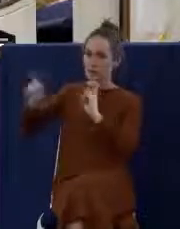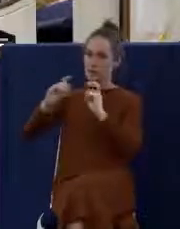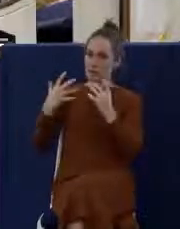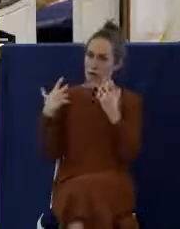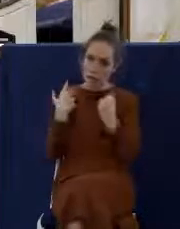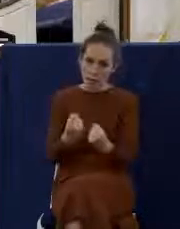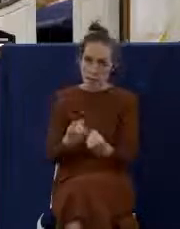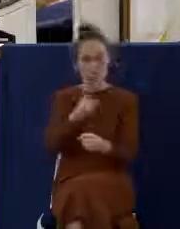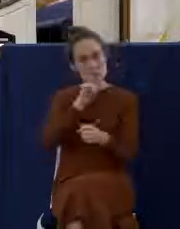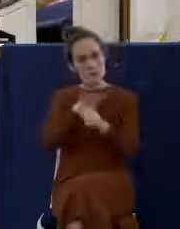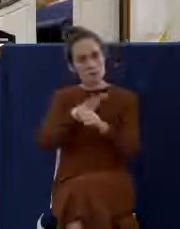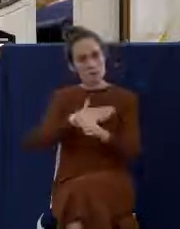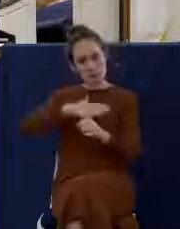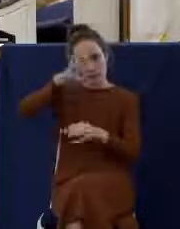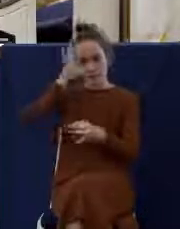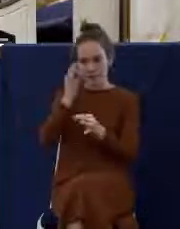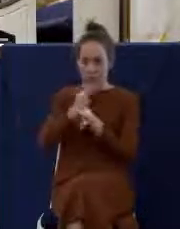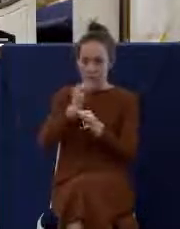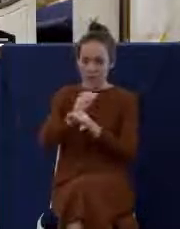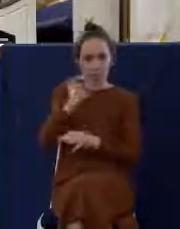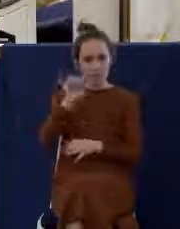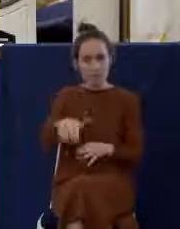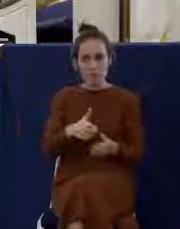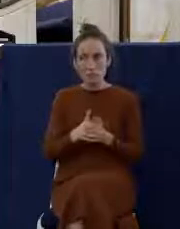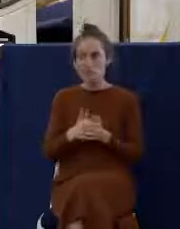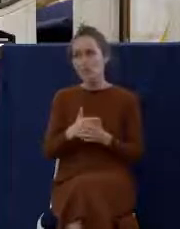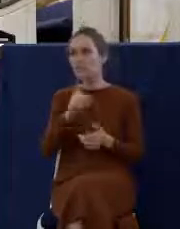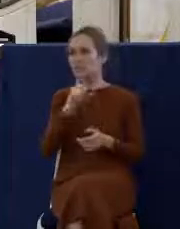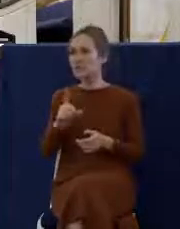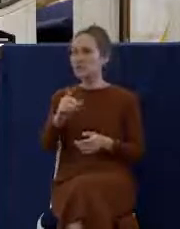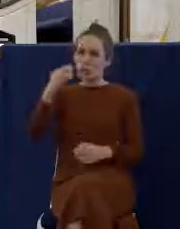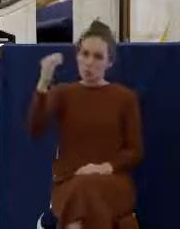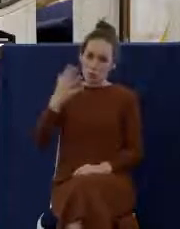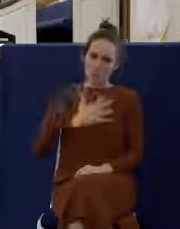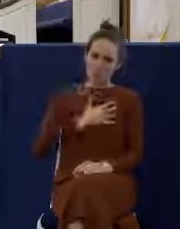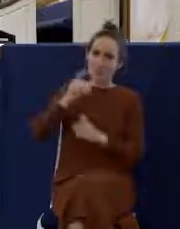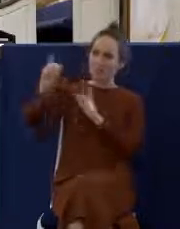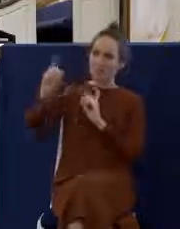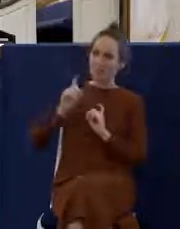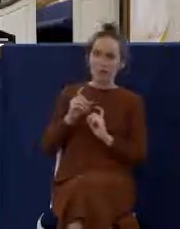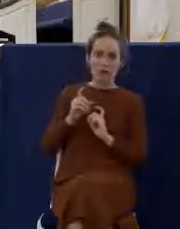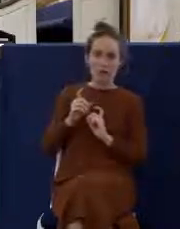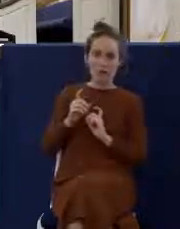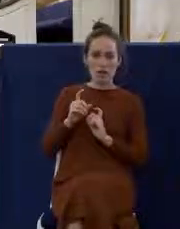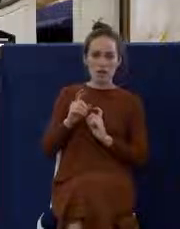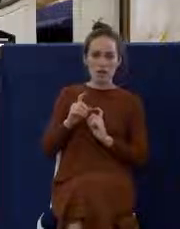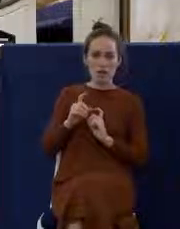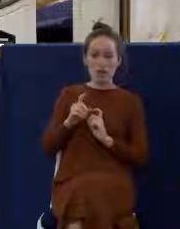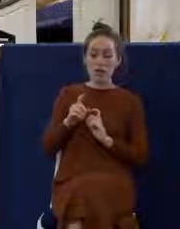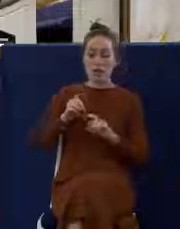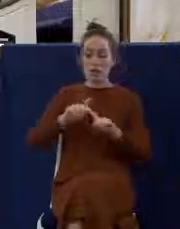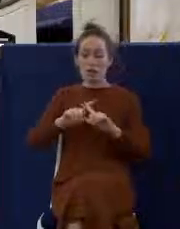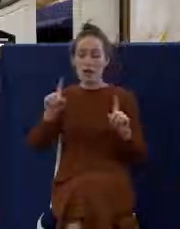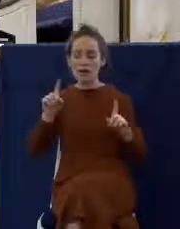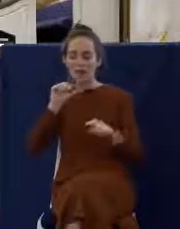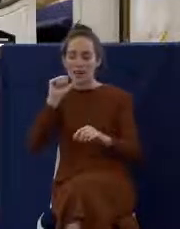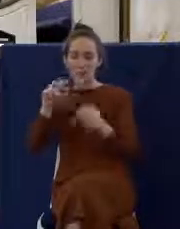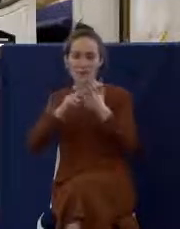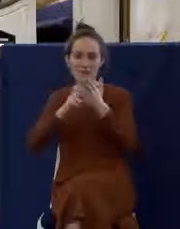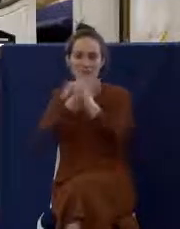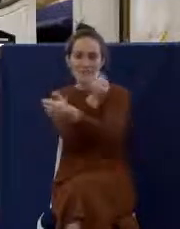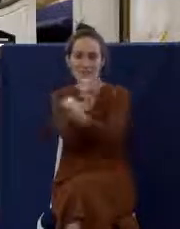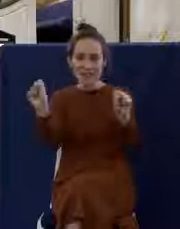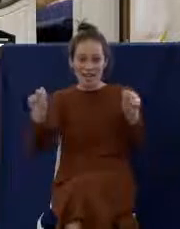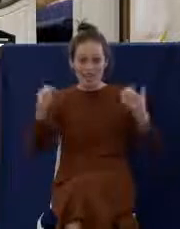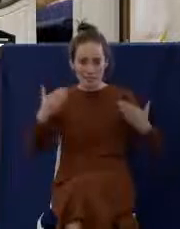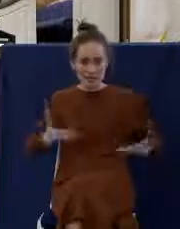faith. And so there's a sense in which that's the way in which grace is imparted to me, not in a saving way, but in a sanctifying way.